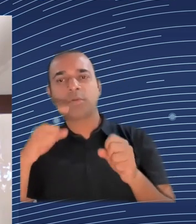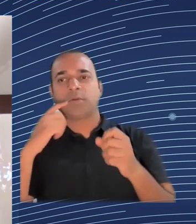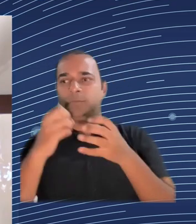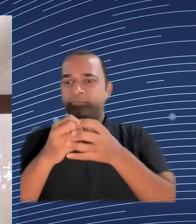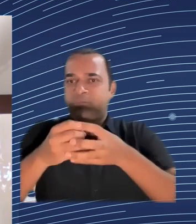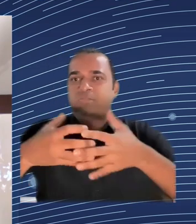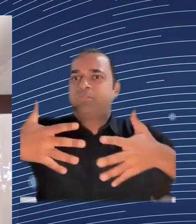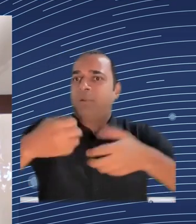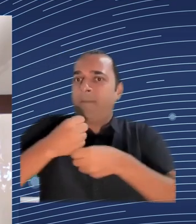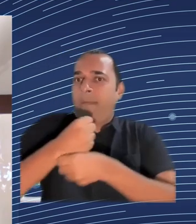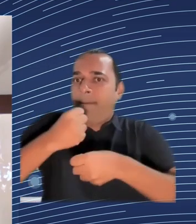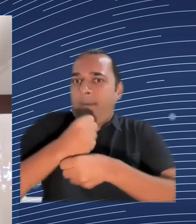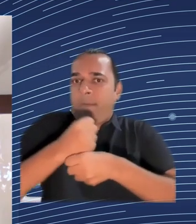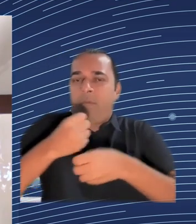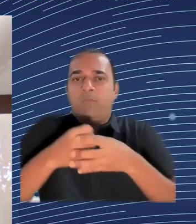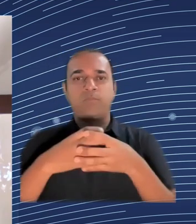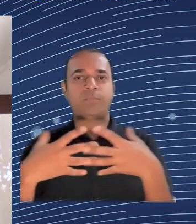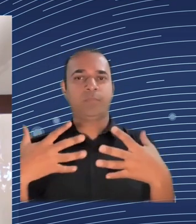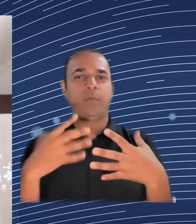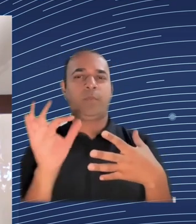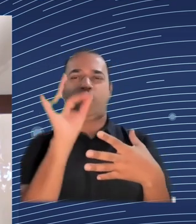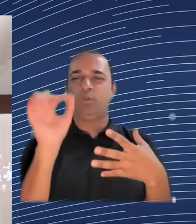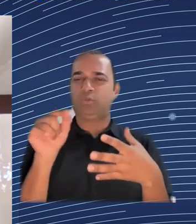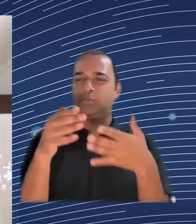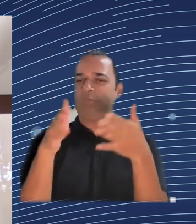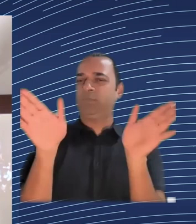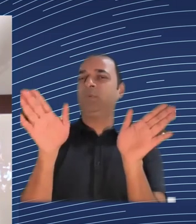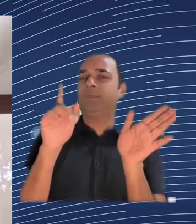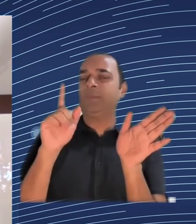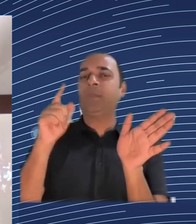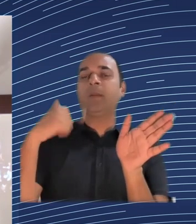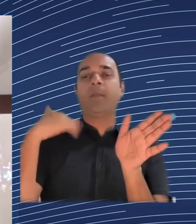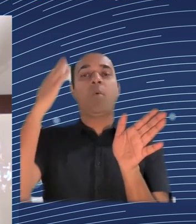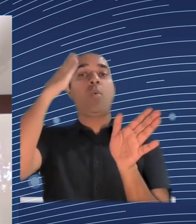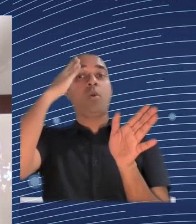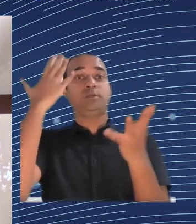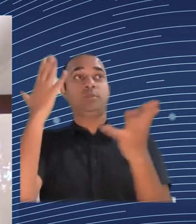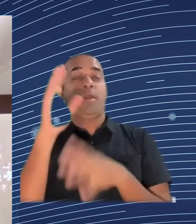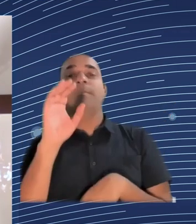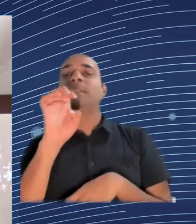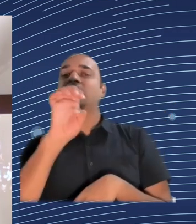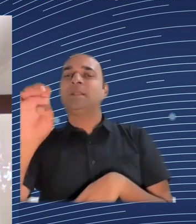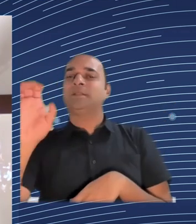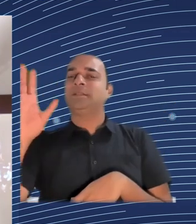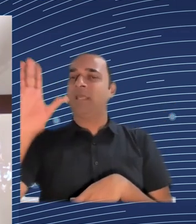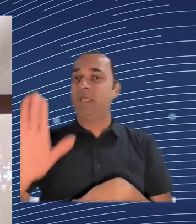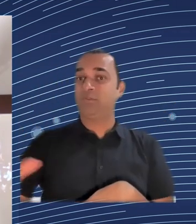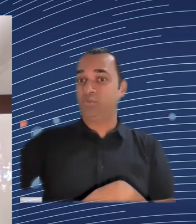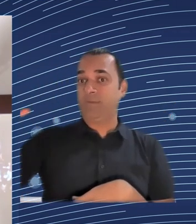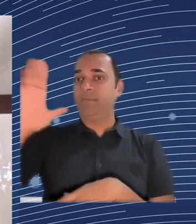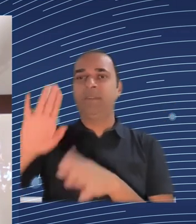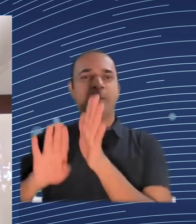due to investments, due to the way investments were directed, huge technological development, and a lot of it was based on experimentation.